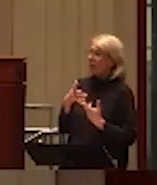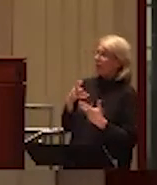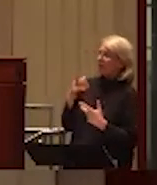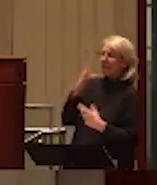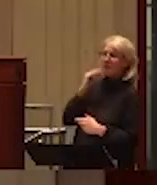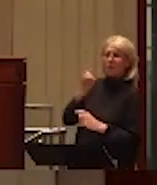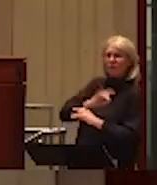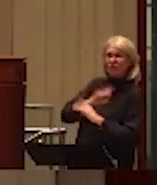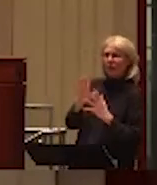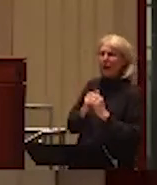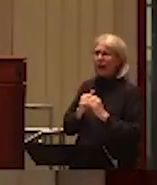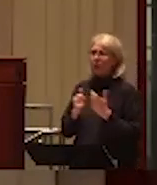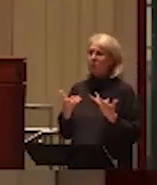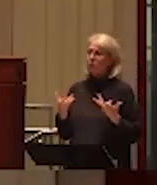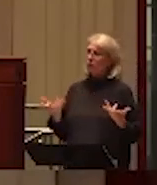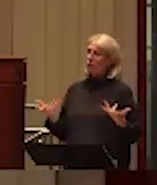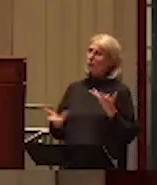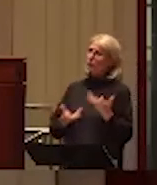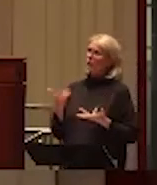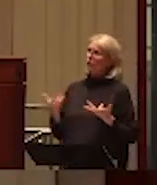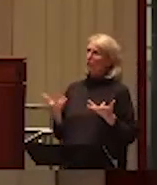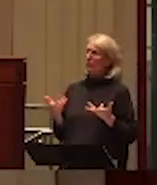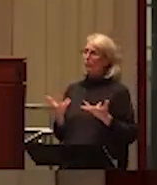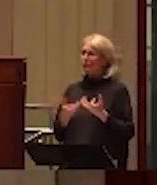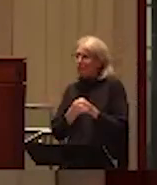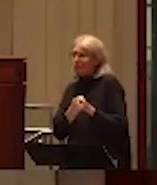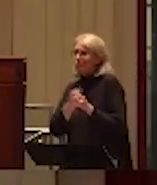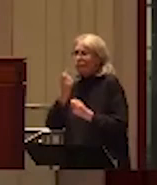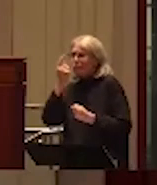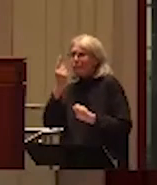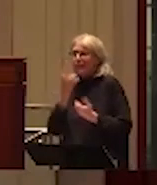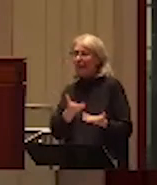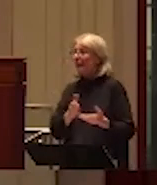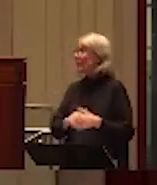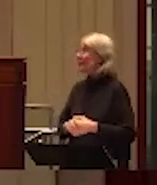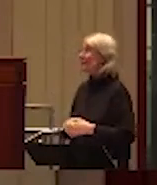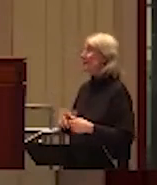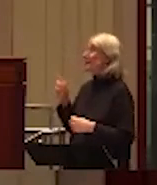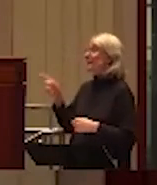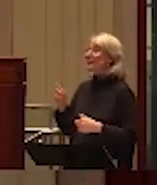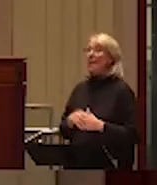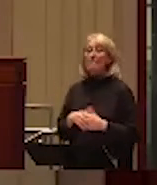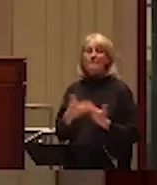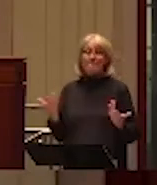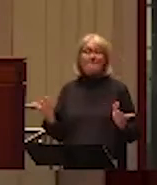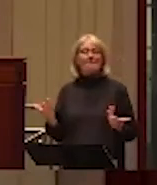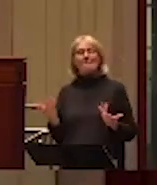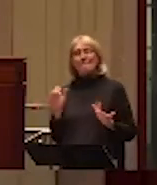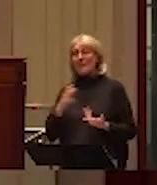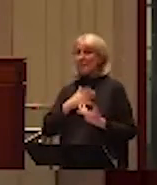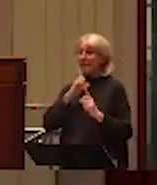I do not have an easy answer for that. I think women have had to fight hard to